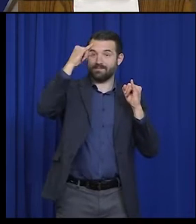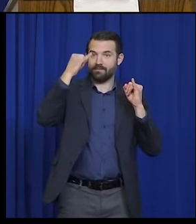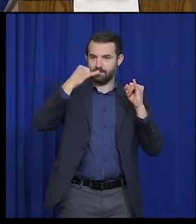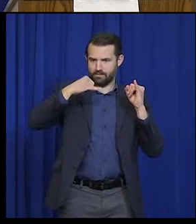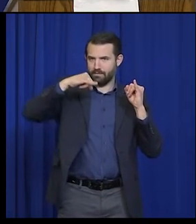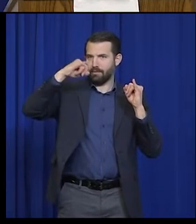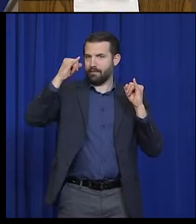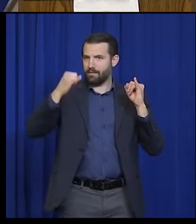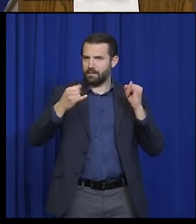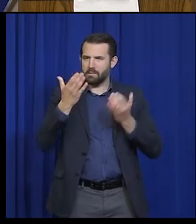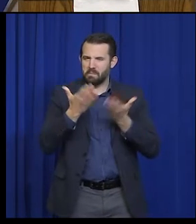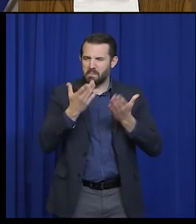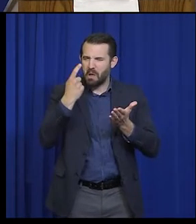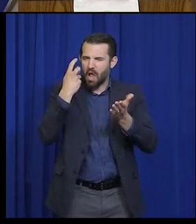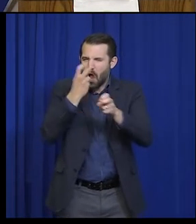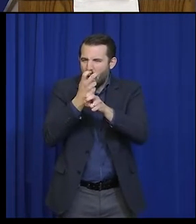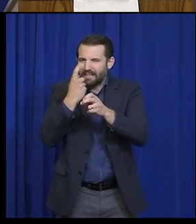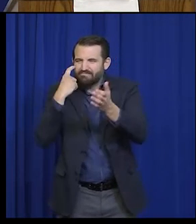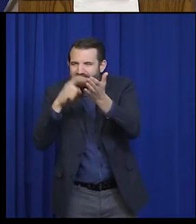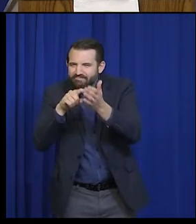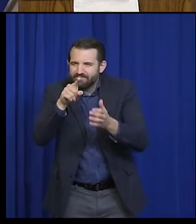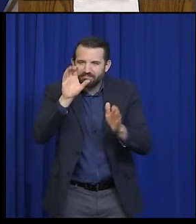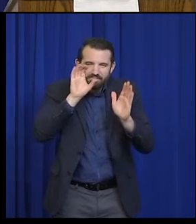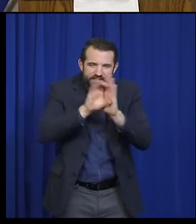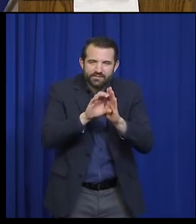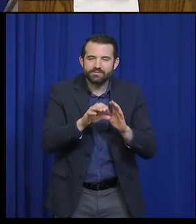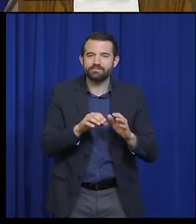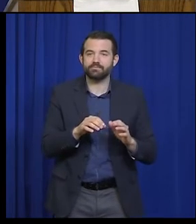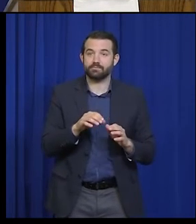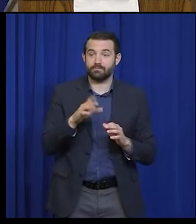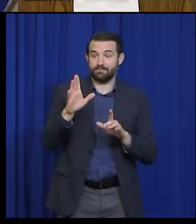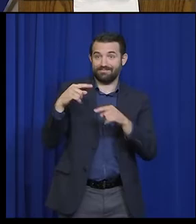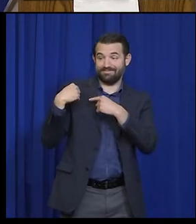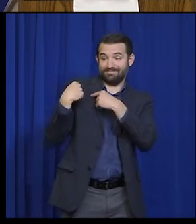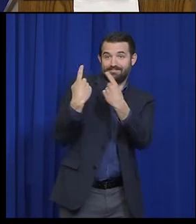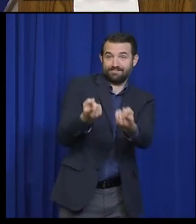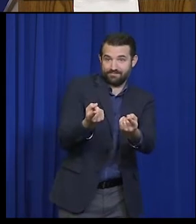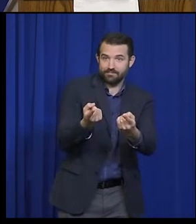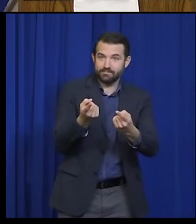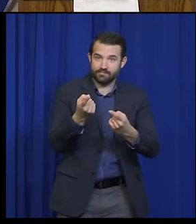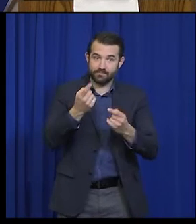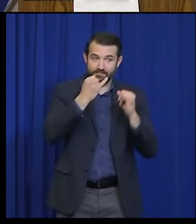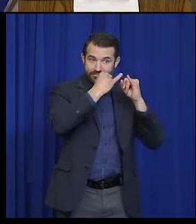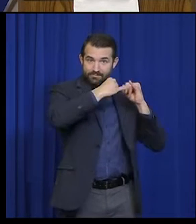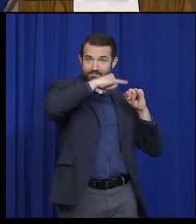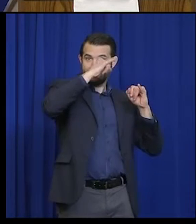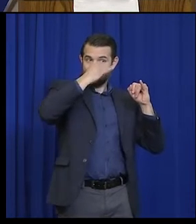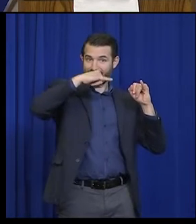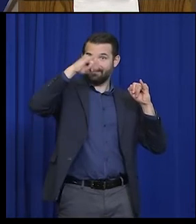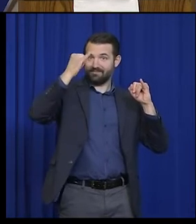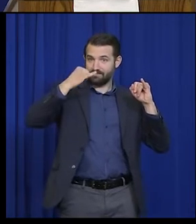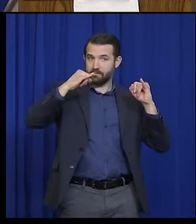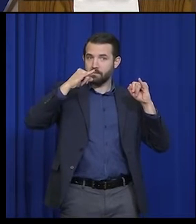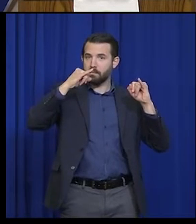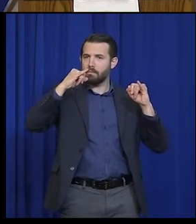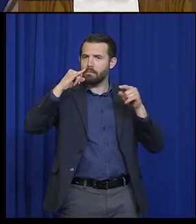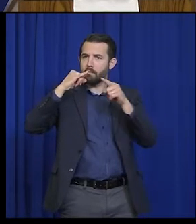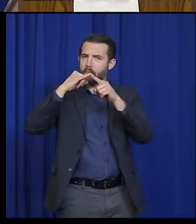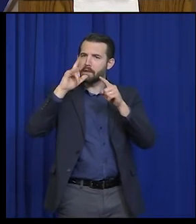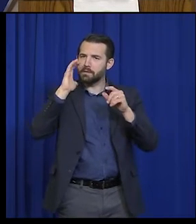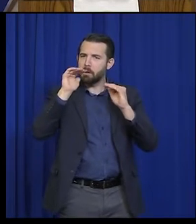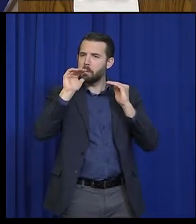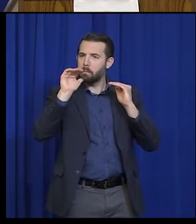bit faint. But what you can see is that in the recent days, we have leveled off. That curve has flattened.